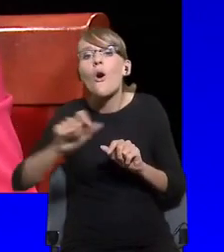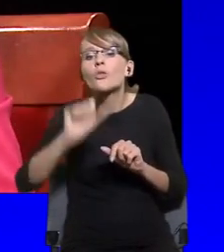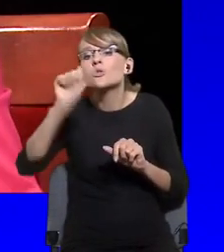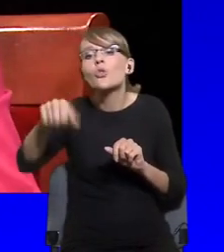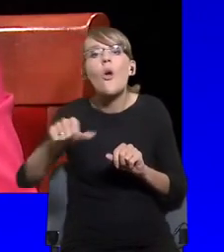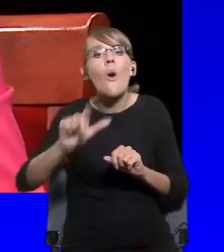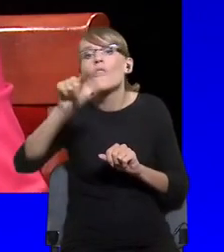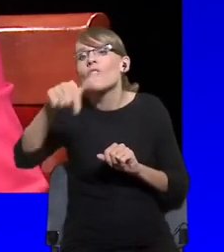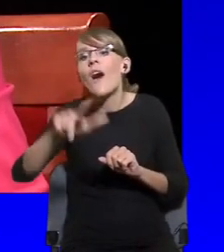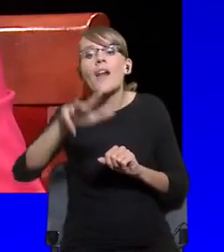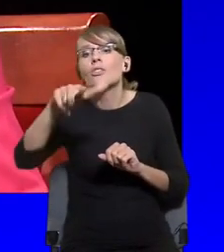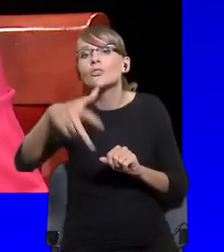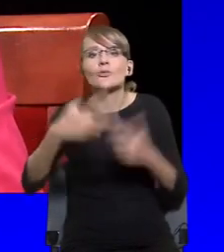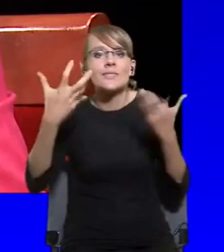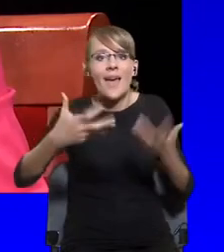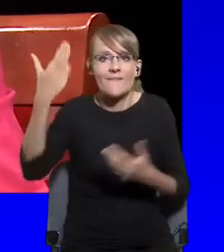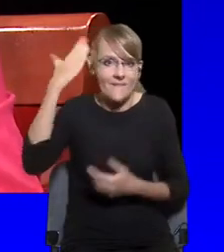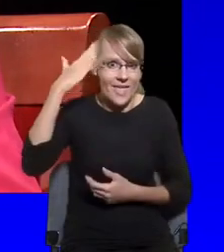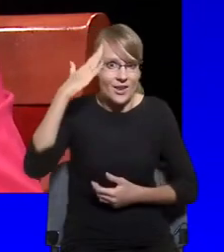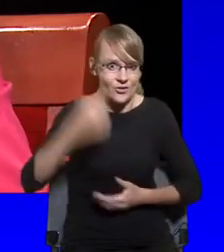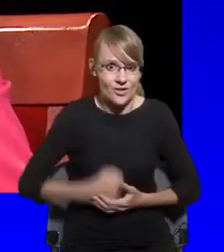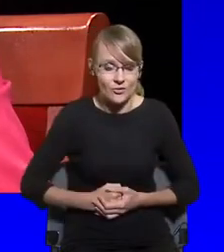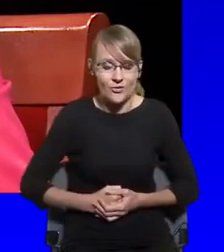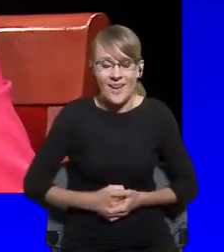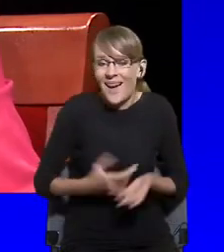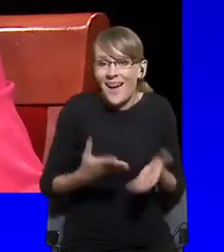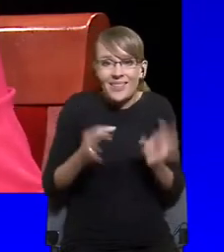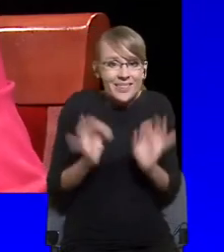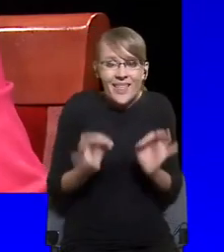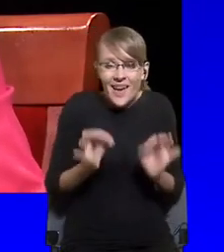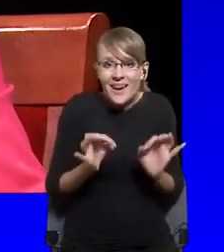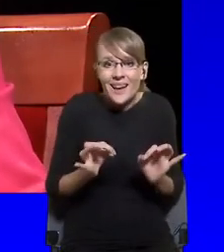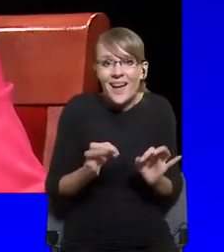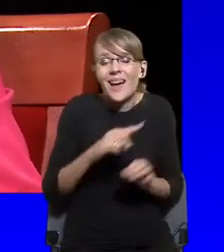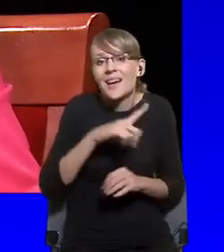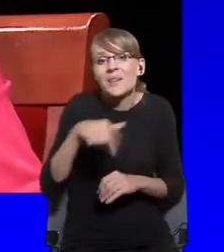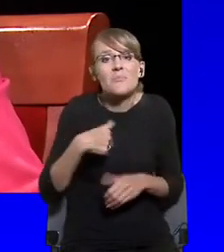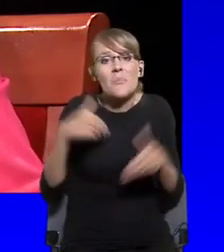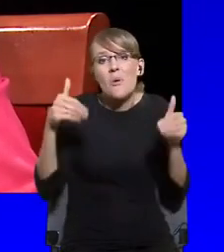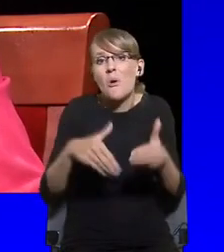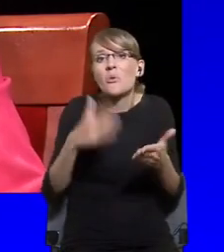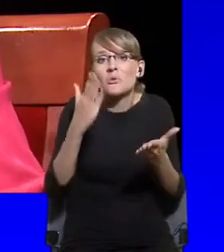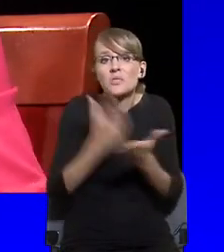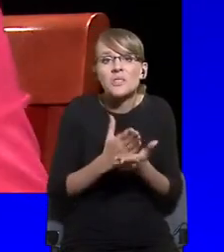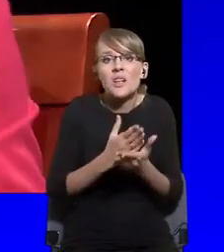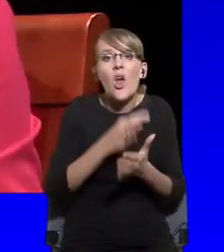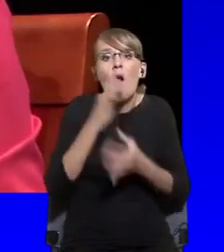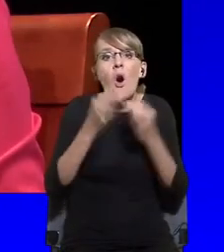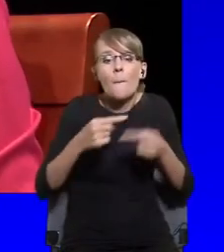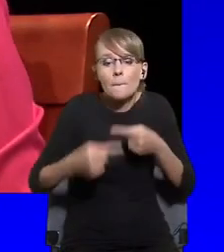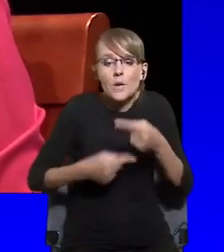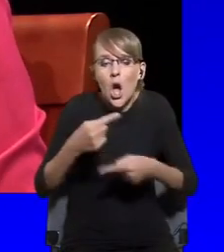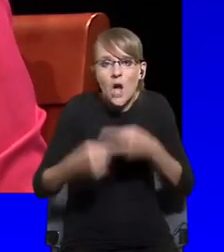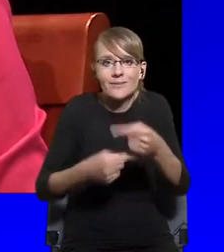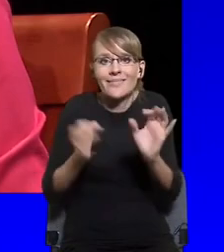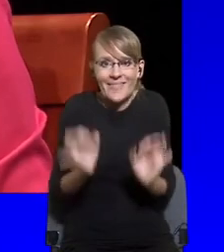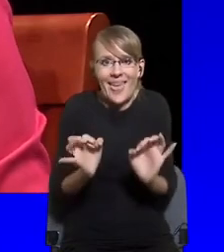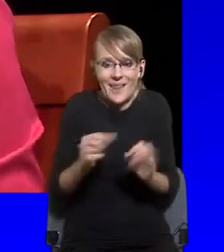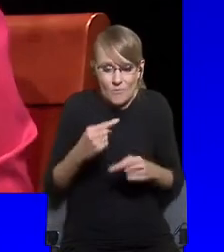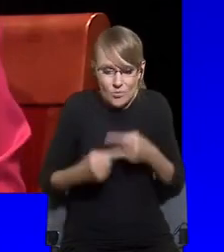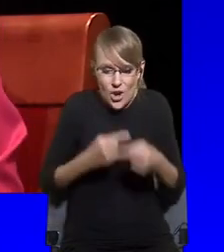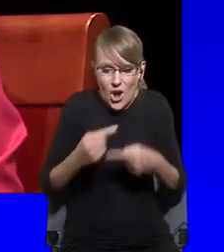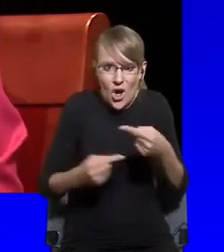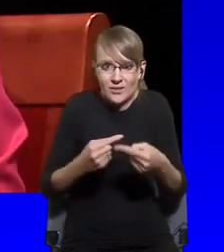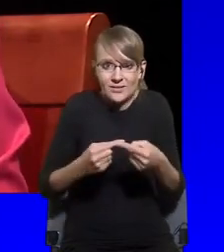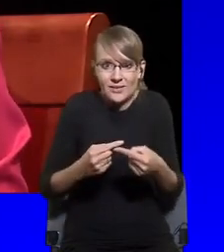are only capable of describing the process that we are going through. So we actually can ask